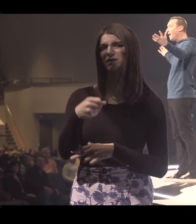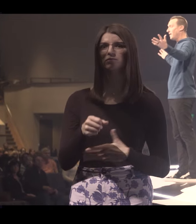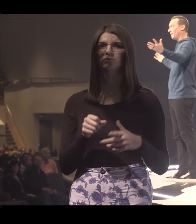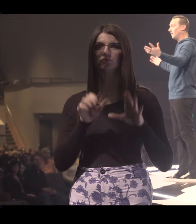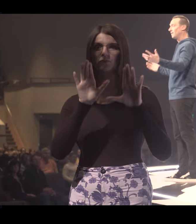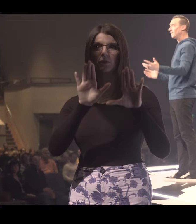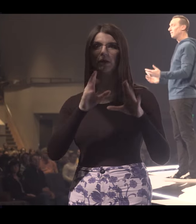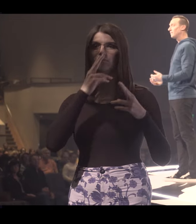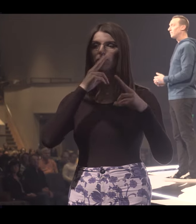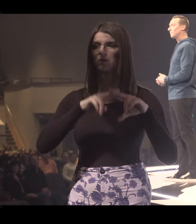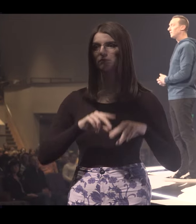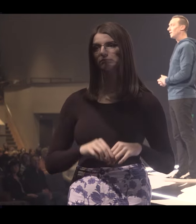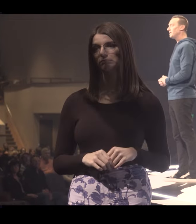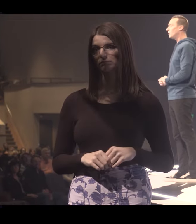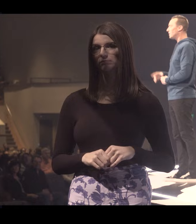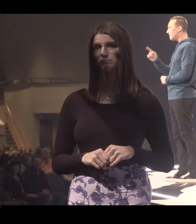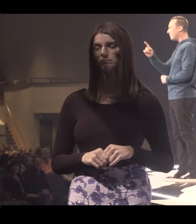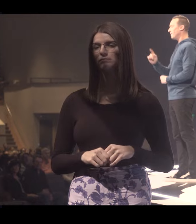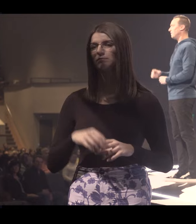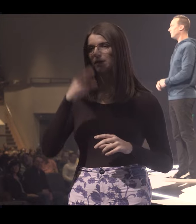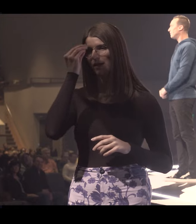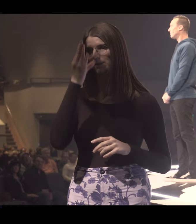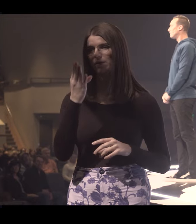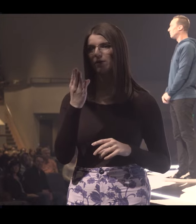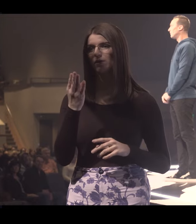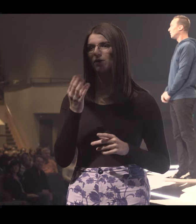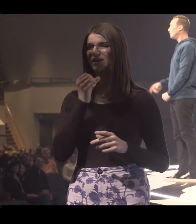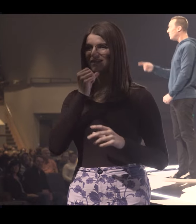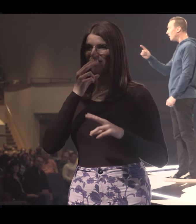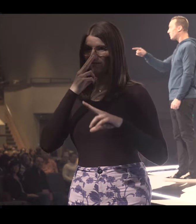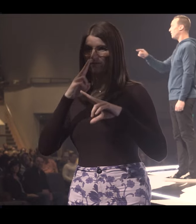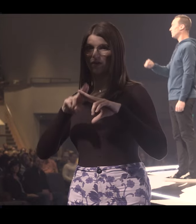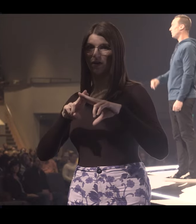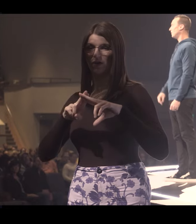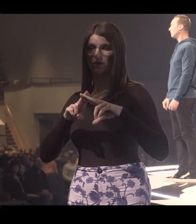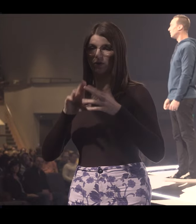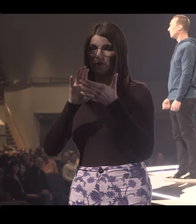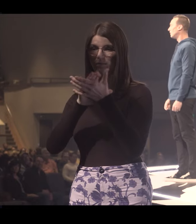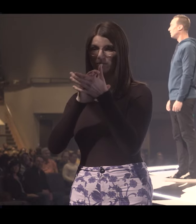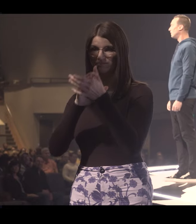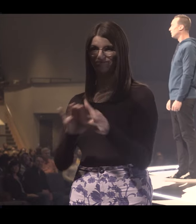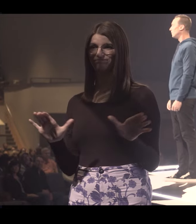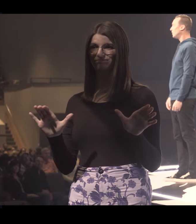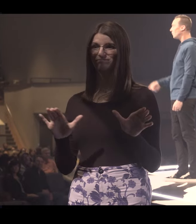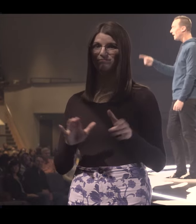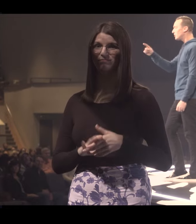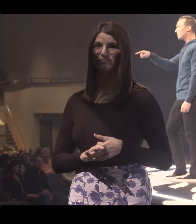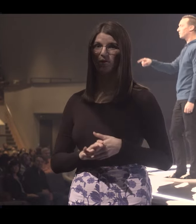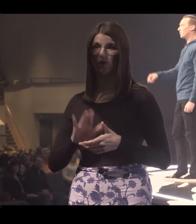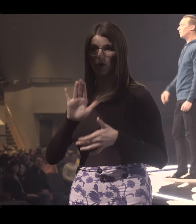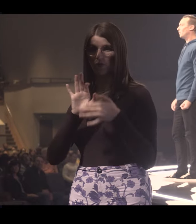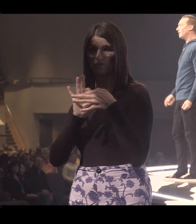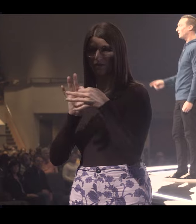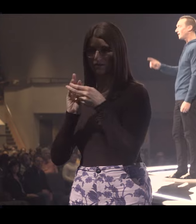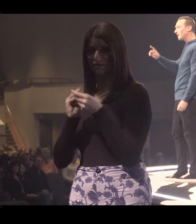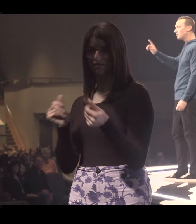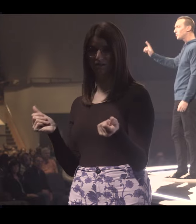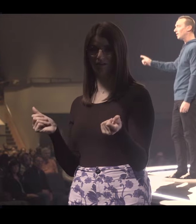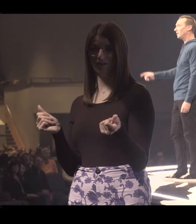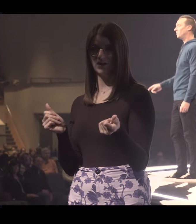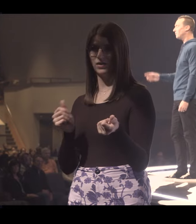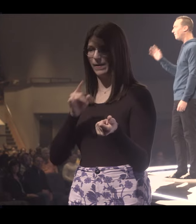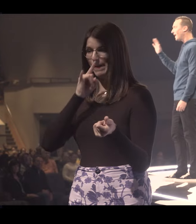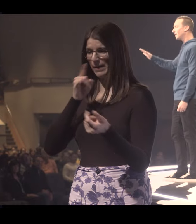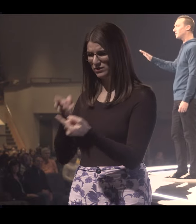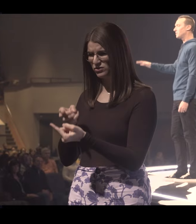Way to go. You're having fun. Let me tell you what's not fun. When your marriage falls apart. When your relationships crumble.